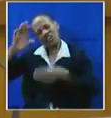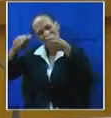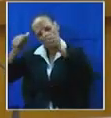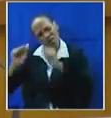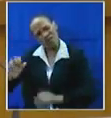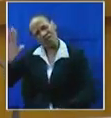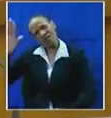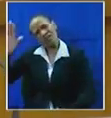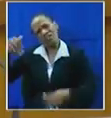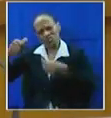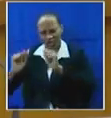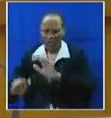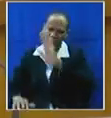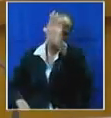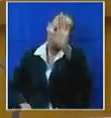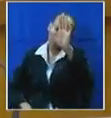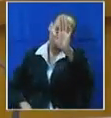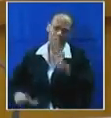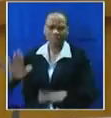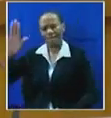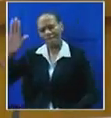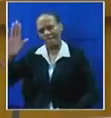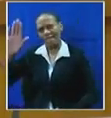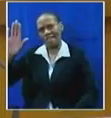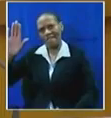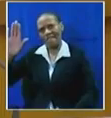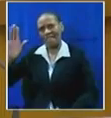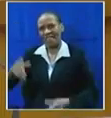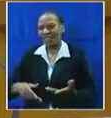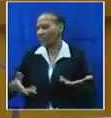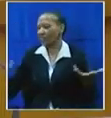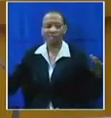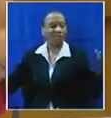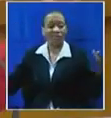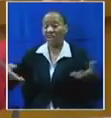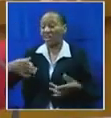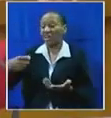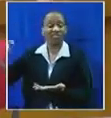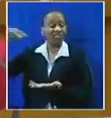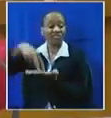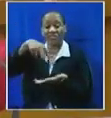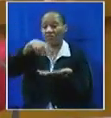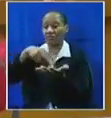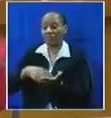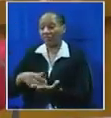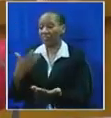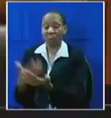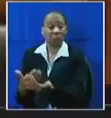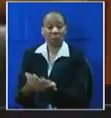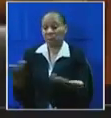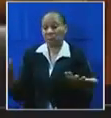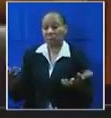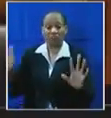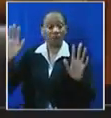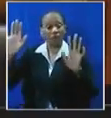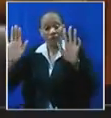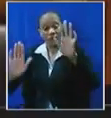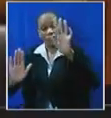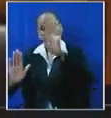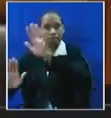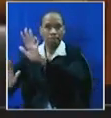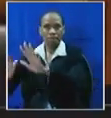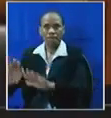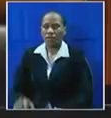charge. I'm running. Chair, person. We are not in charge. You can all jump. Honorable members, are not in charge. are going to show you today. Honorable Malema,